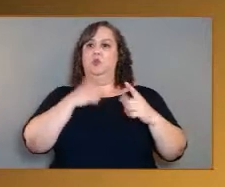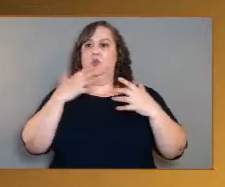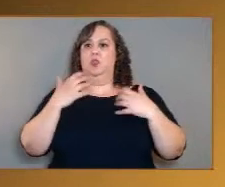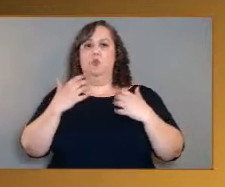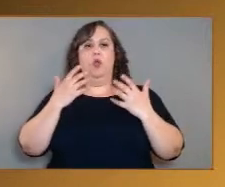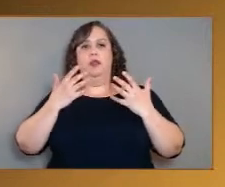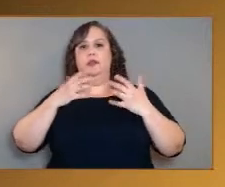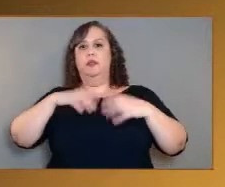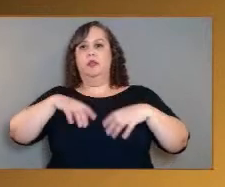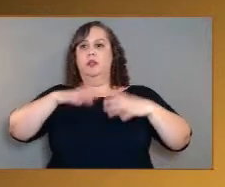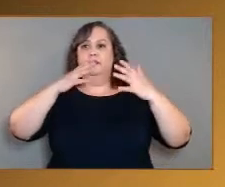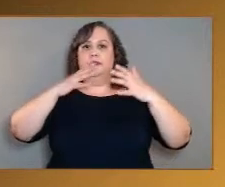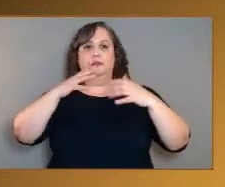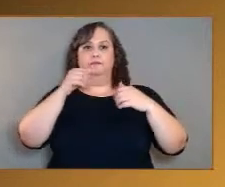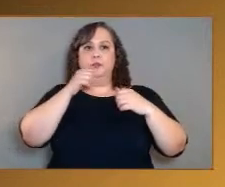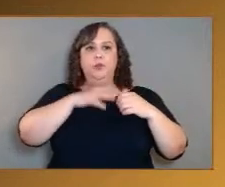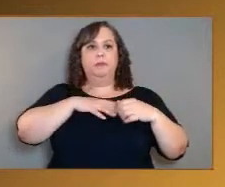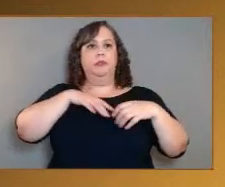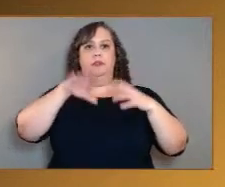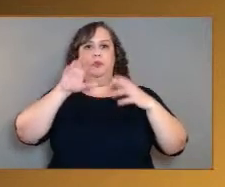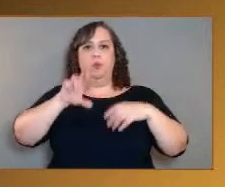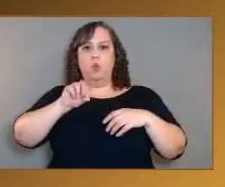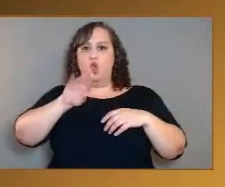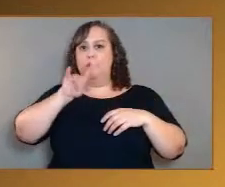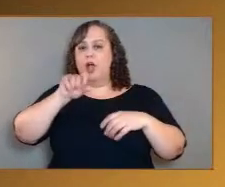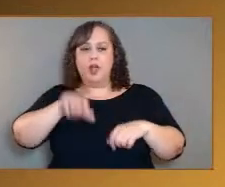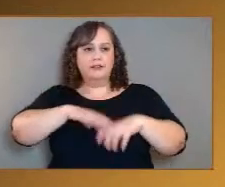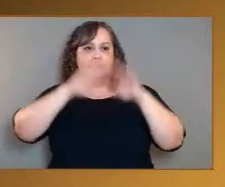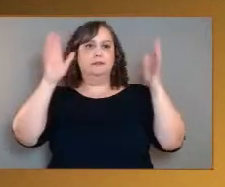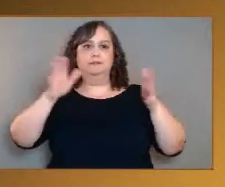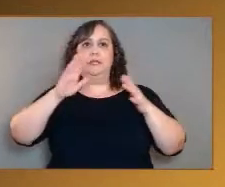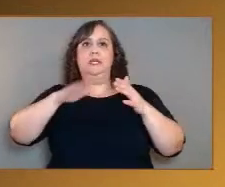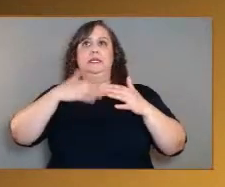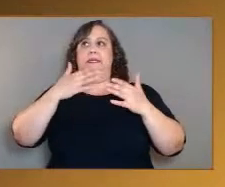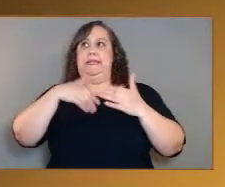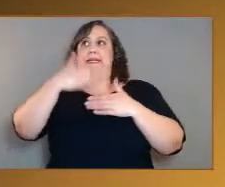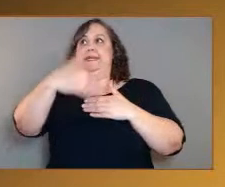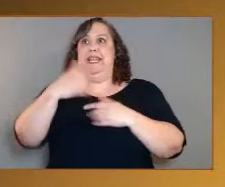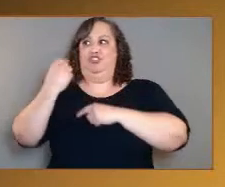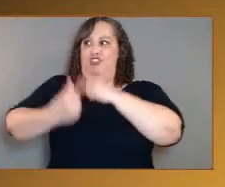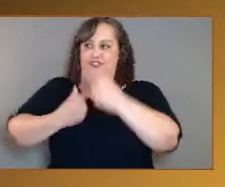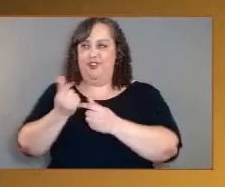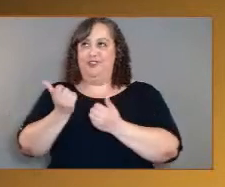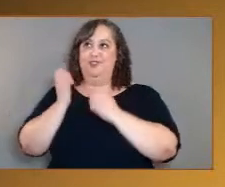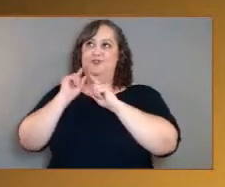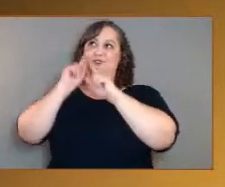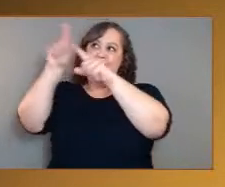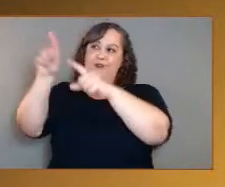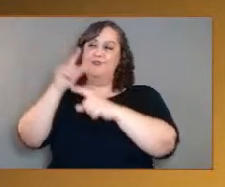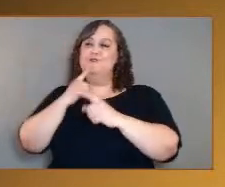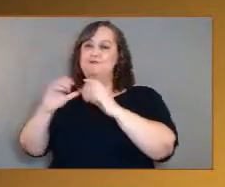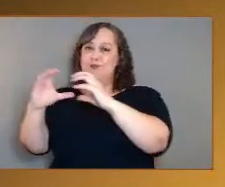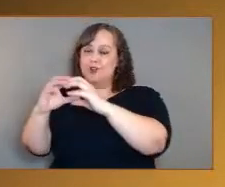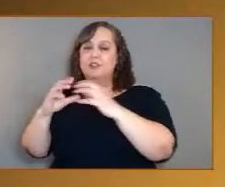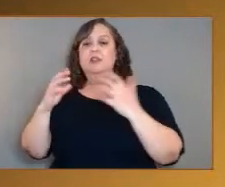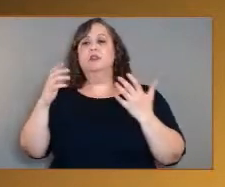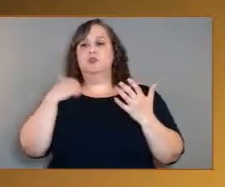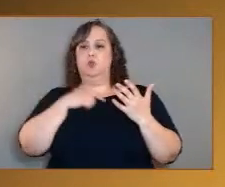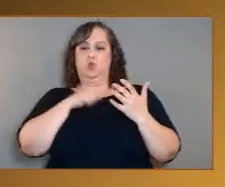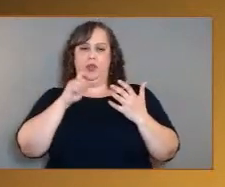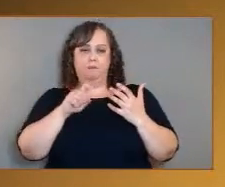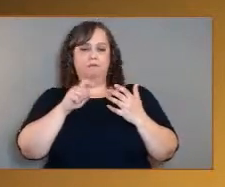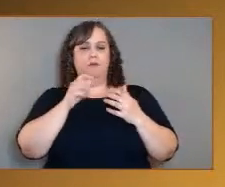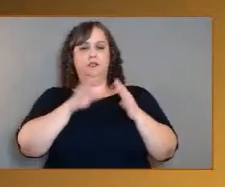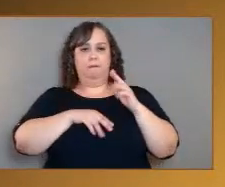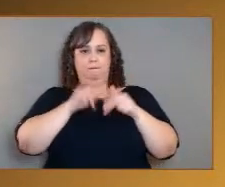next generation to the Moon and, of course, to Mars. So what we do in all of our planetary exploration is build the peace parts. And we build them together in a